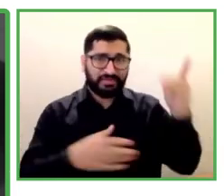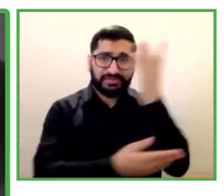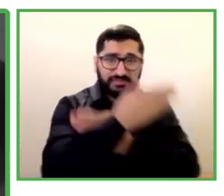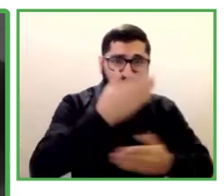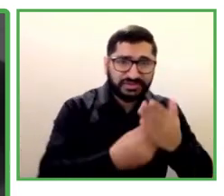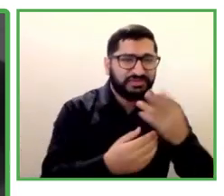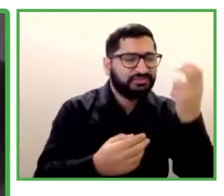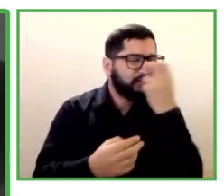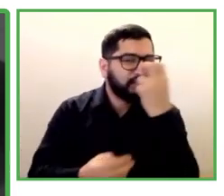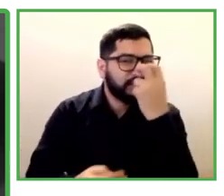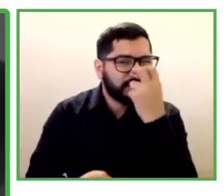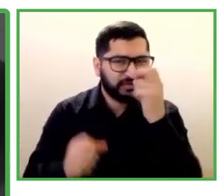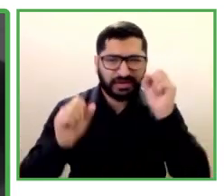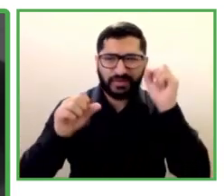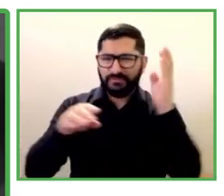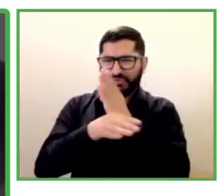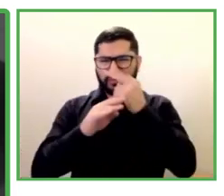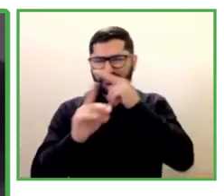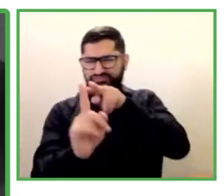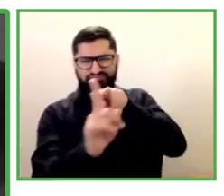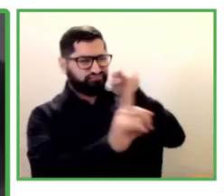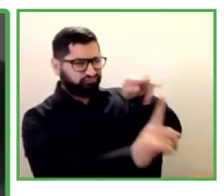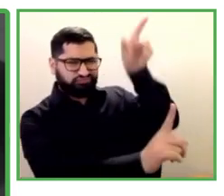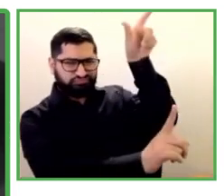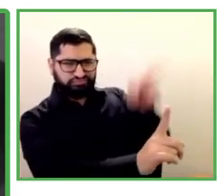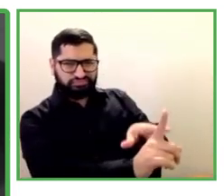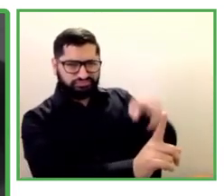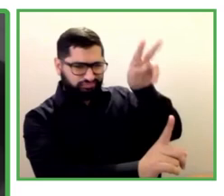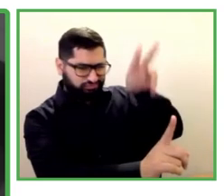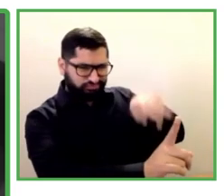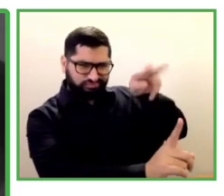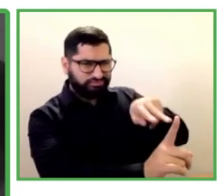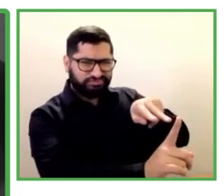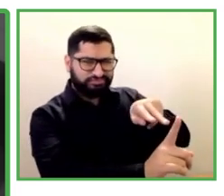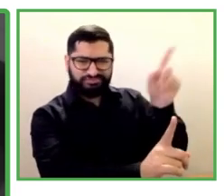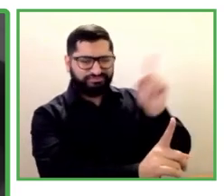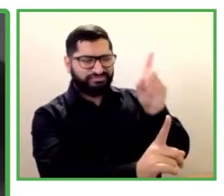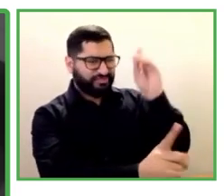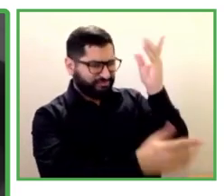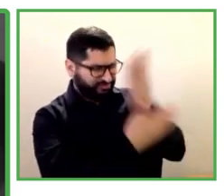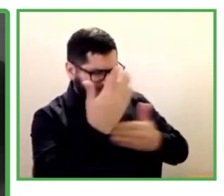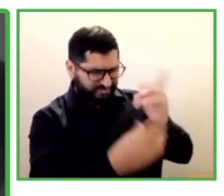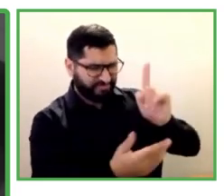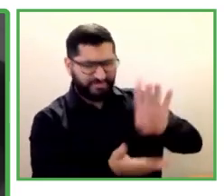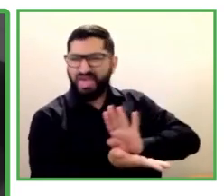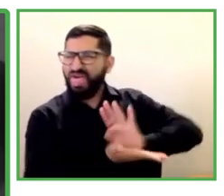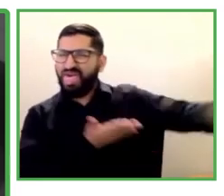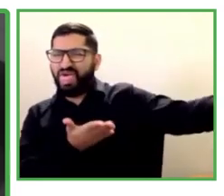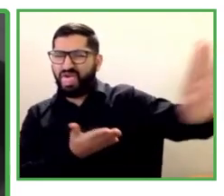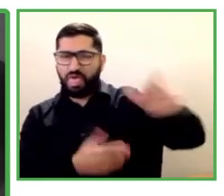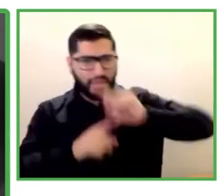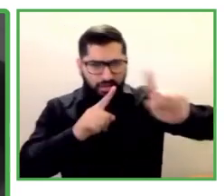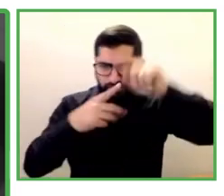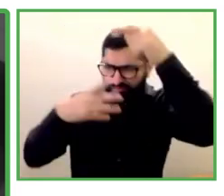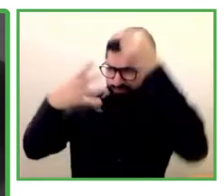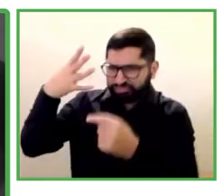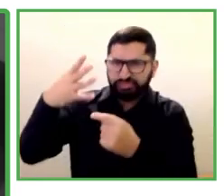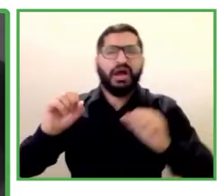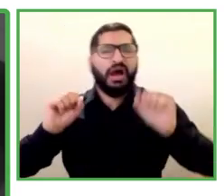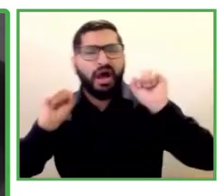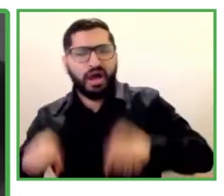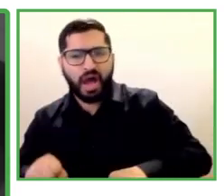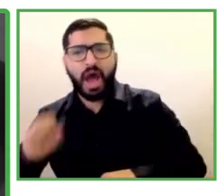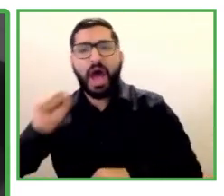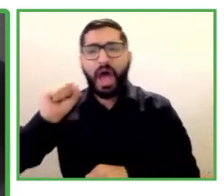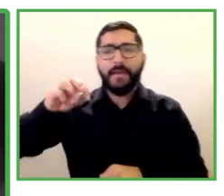potential. And just like Amanda, there are millions of people suffering from the exact same problem. At